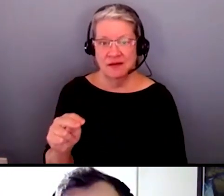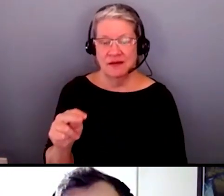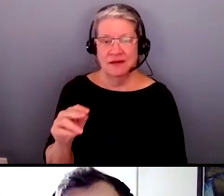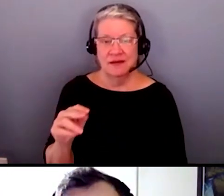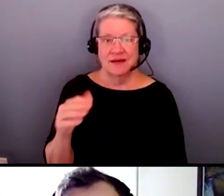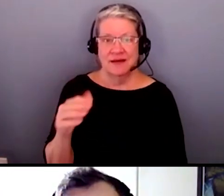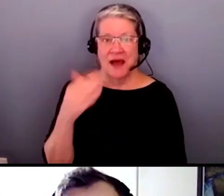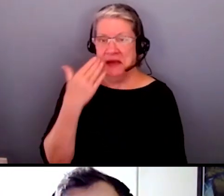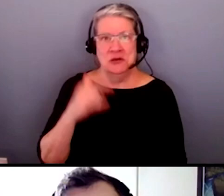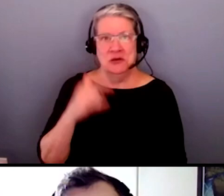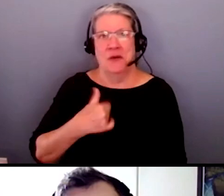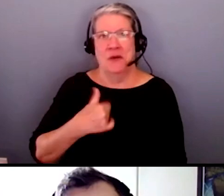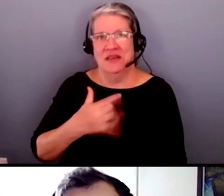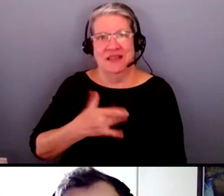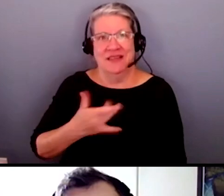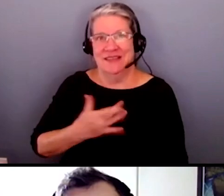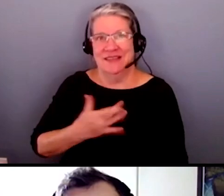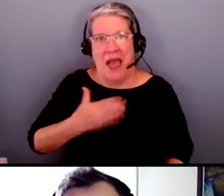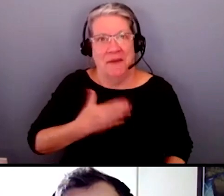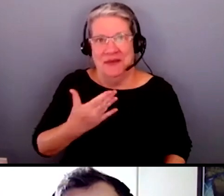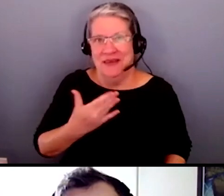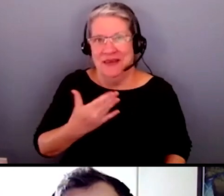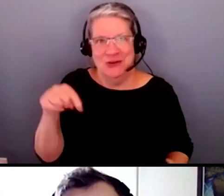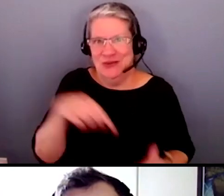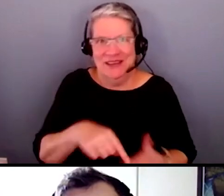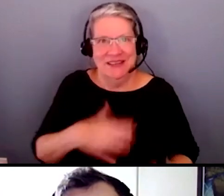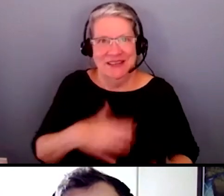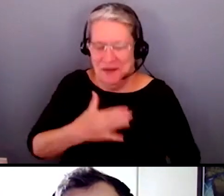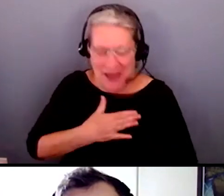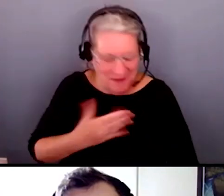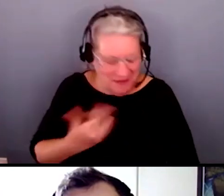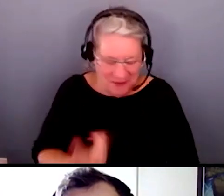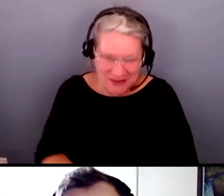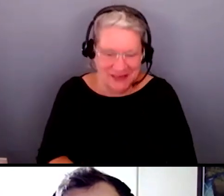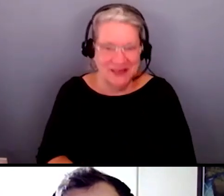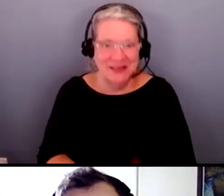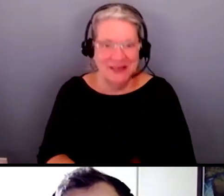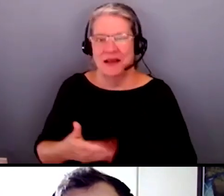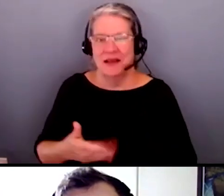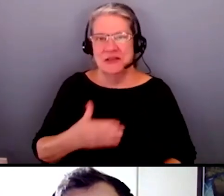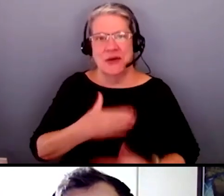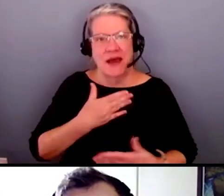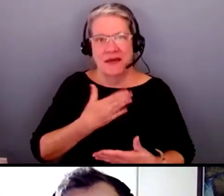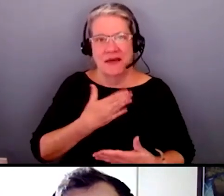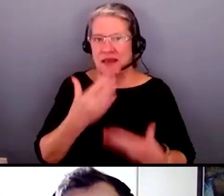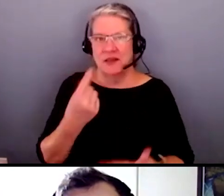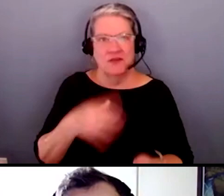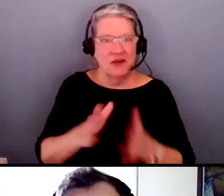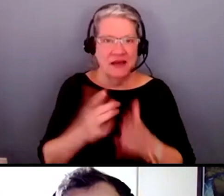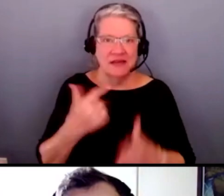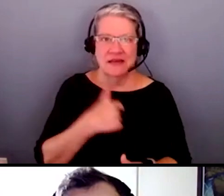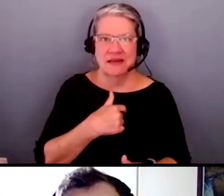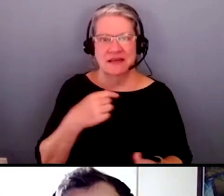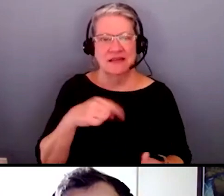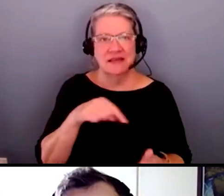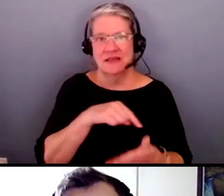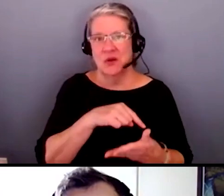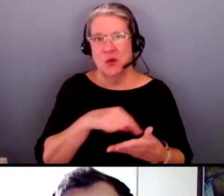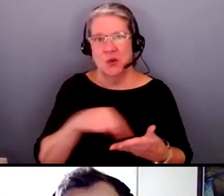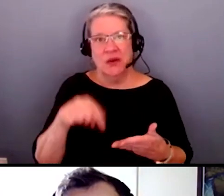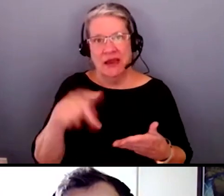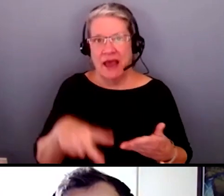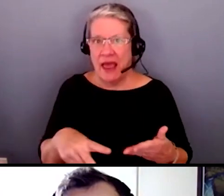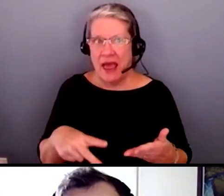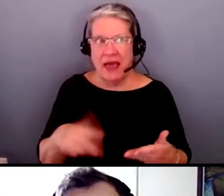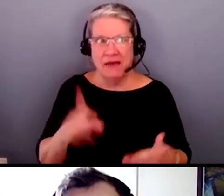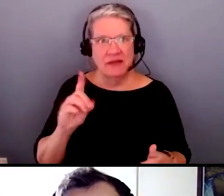how happy I was going to be to do this. So I'm so glad that you asked us. It's been an amazing week and a half of ADA celebrations